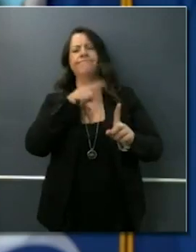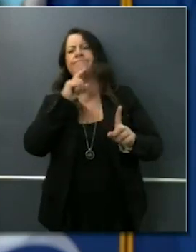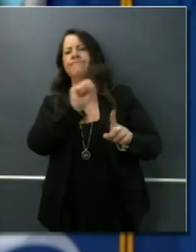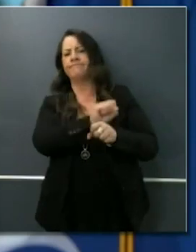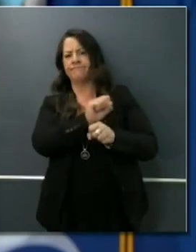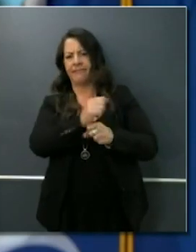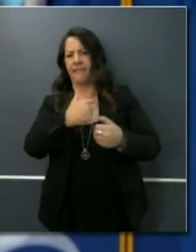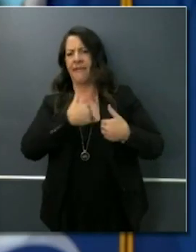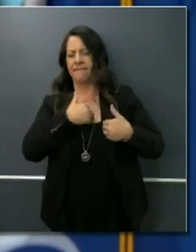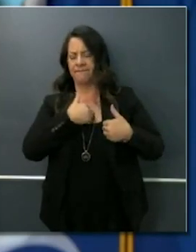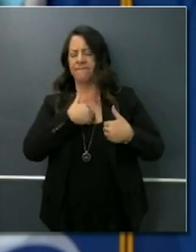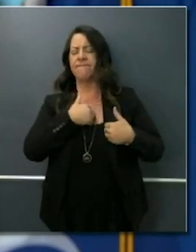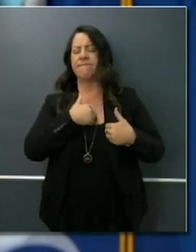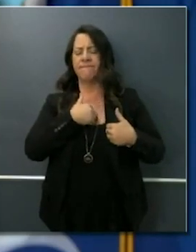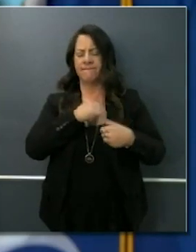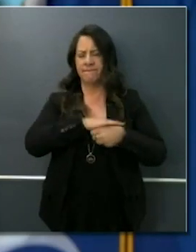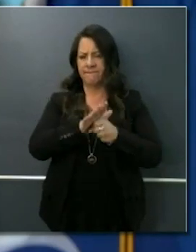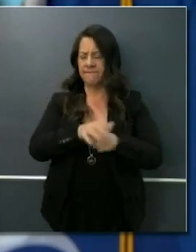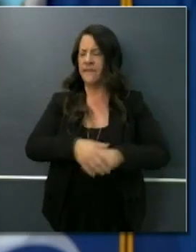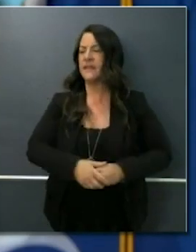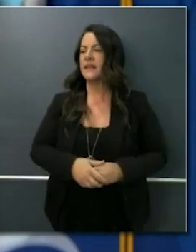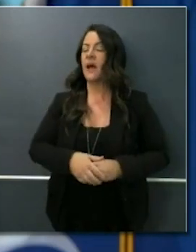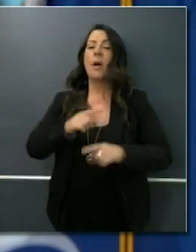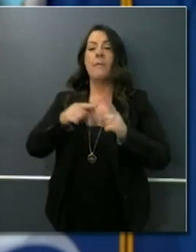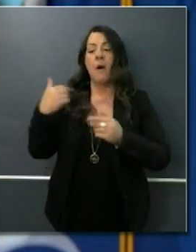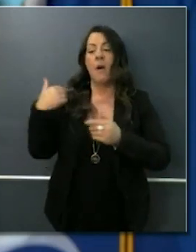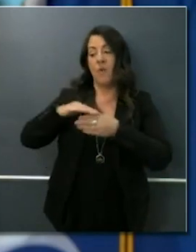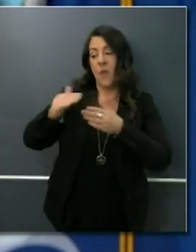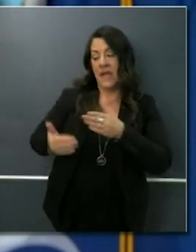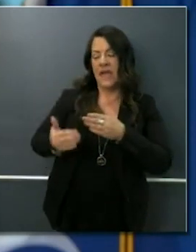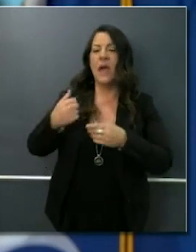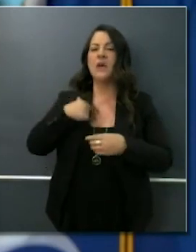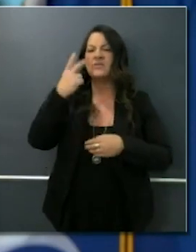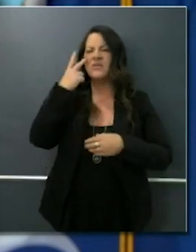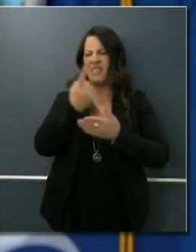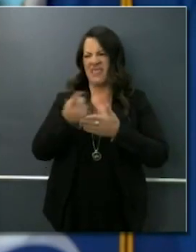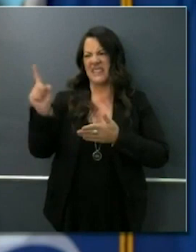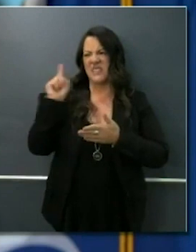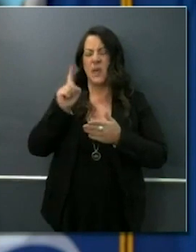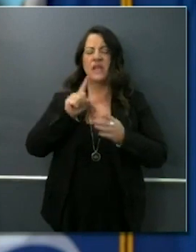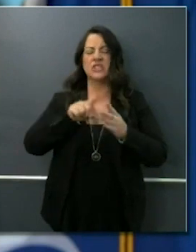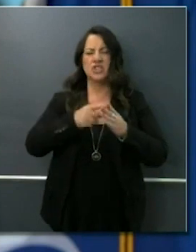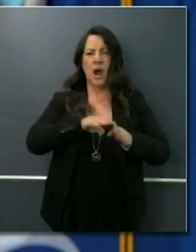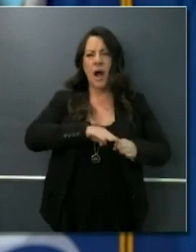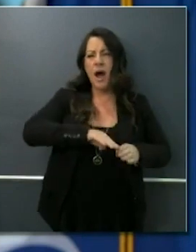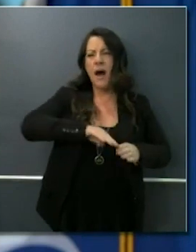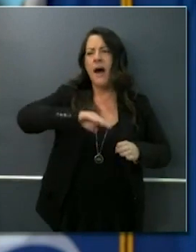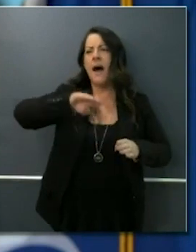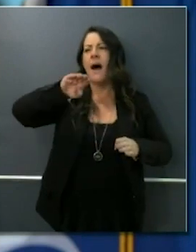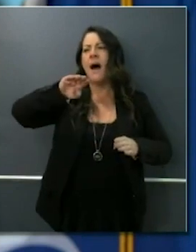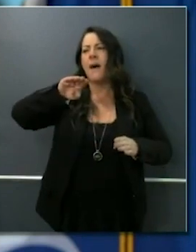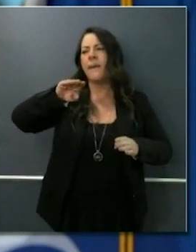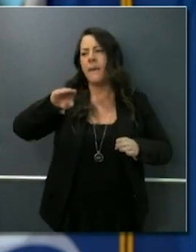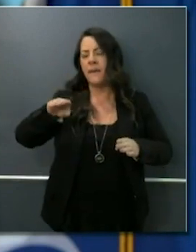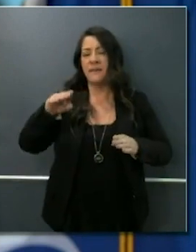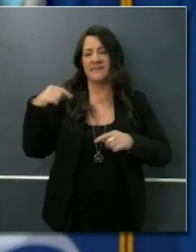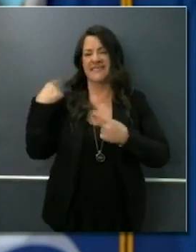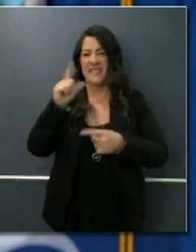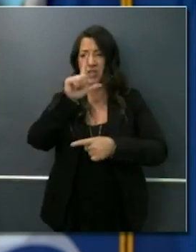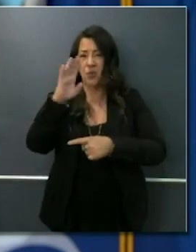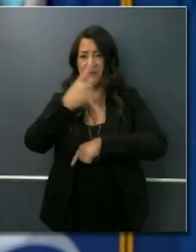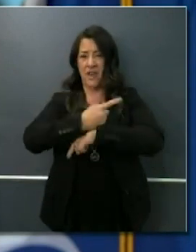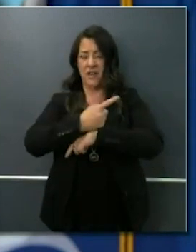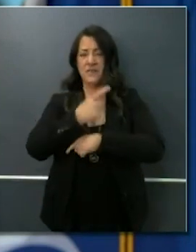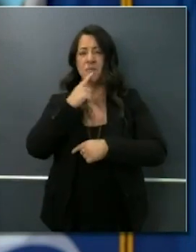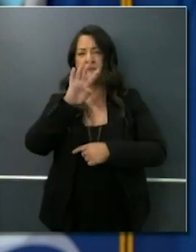Over the weekend, we started to see a modest decline from that peak last week in the number of lives lost over the last 24 hours,